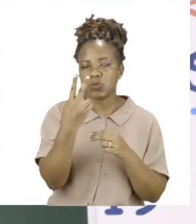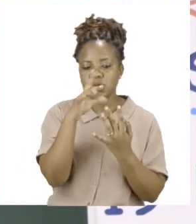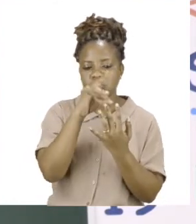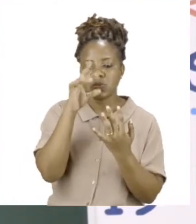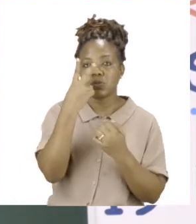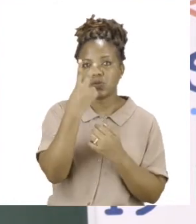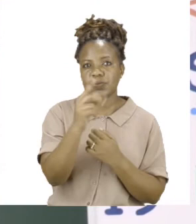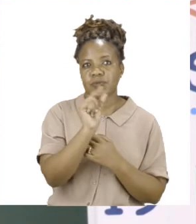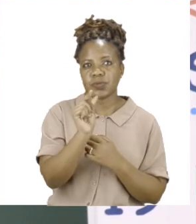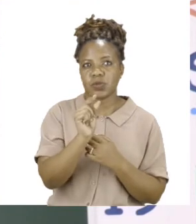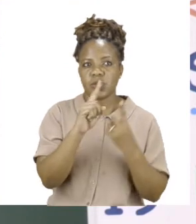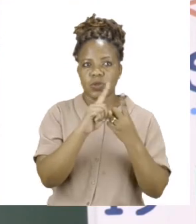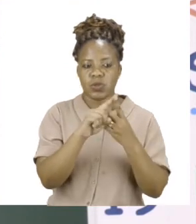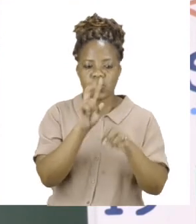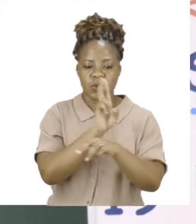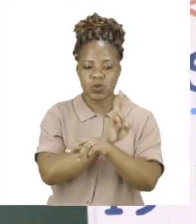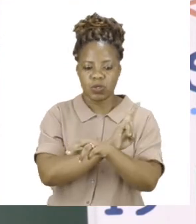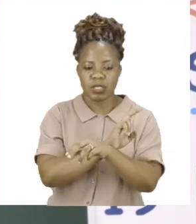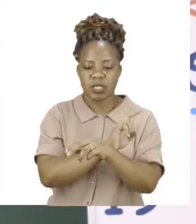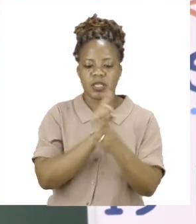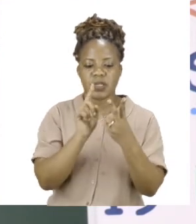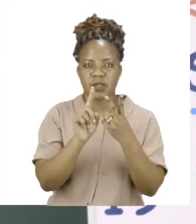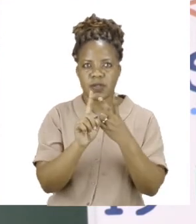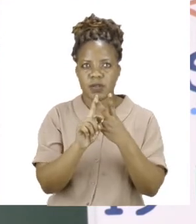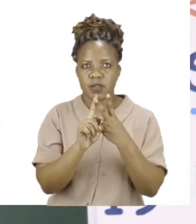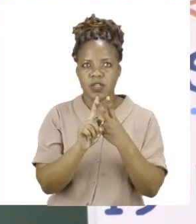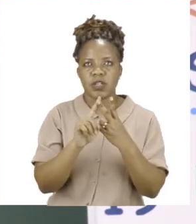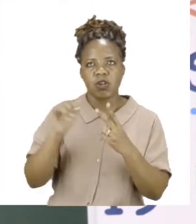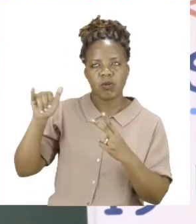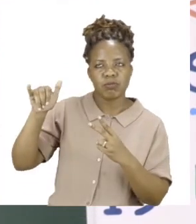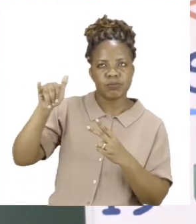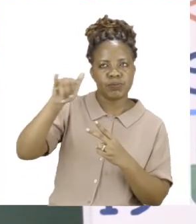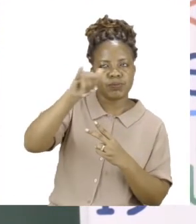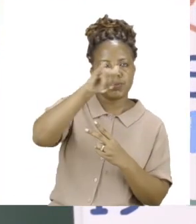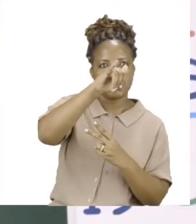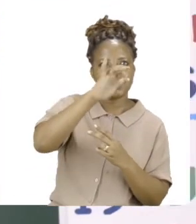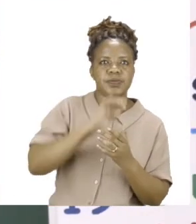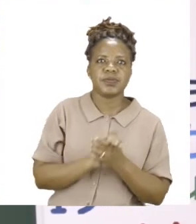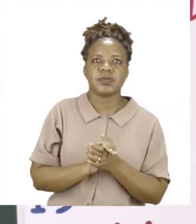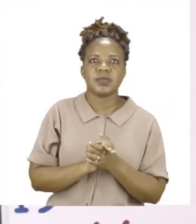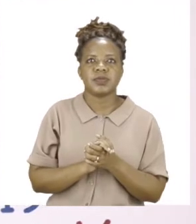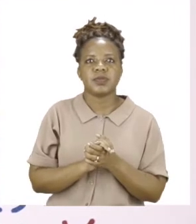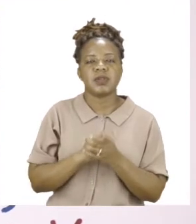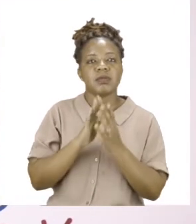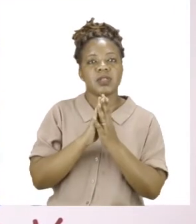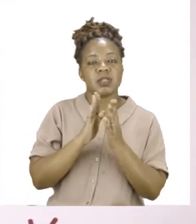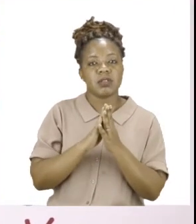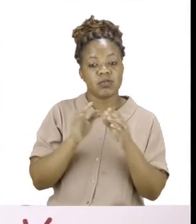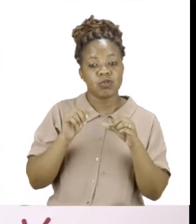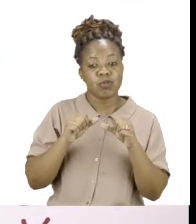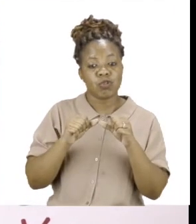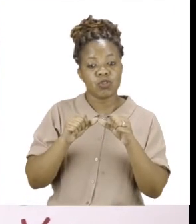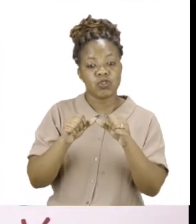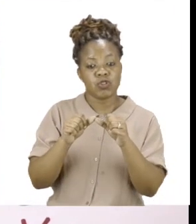And that is the one on the second track. I'm going to leave you to continue your creative writing by